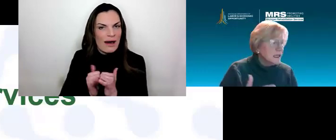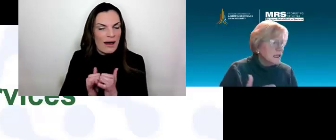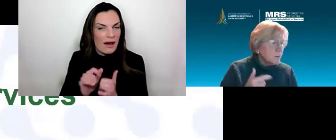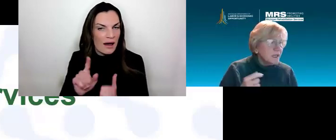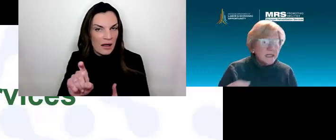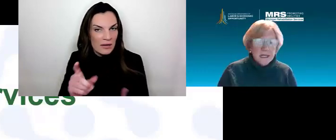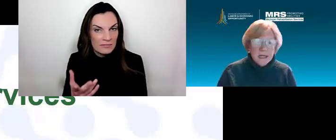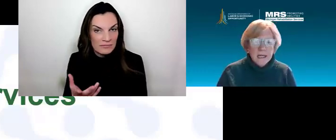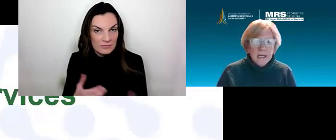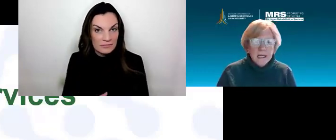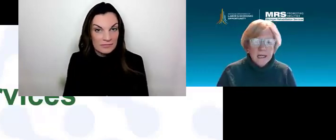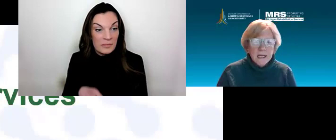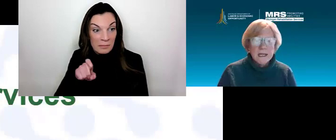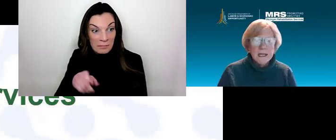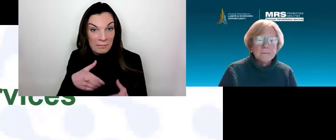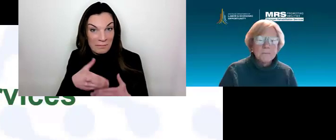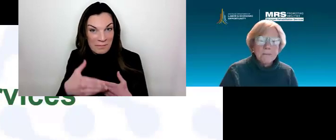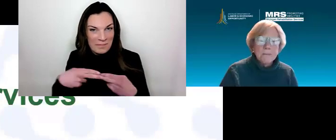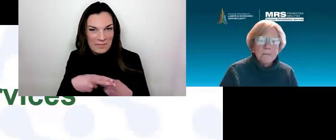Click, please.